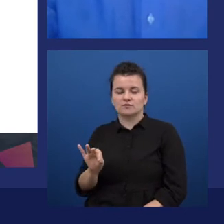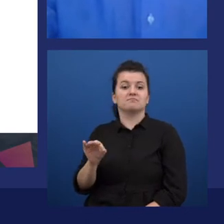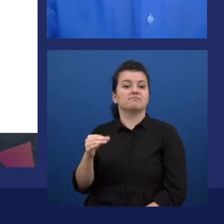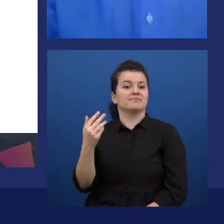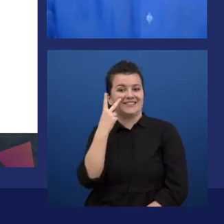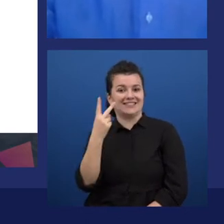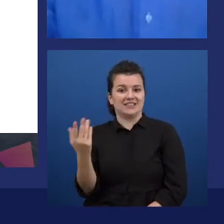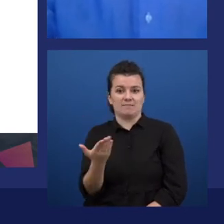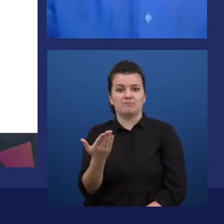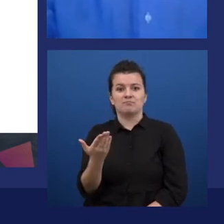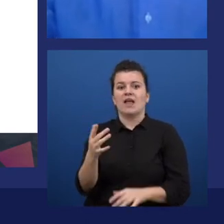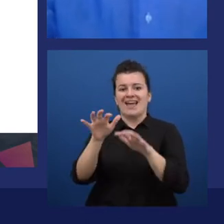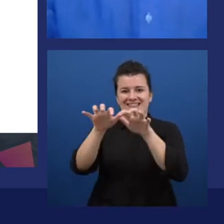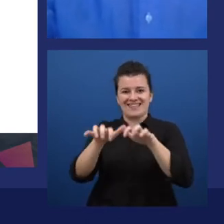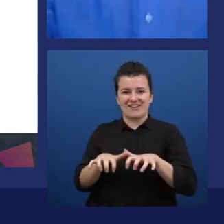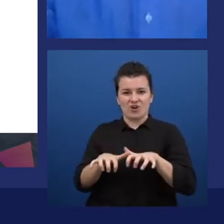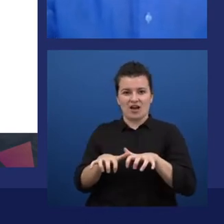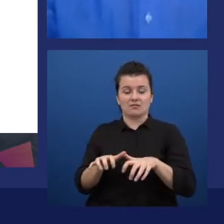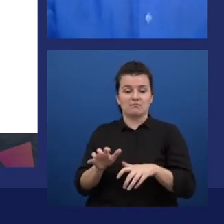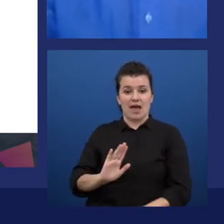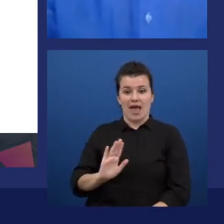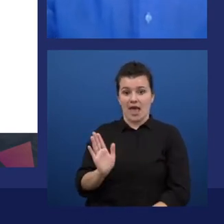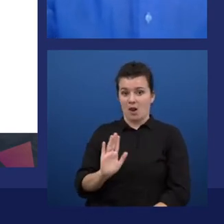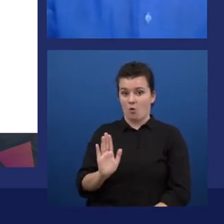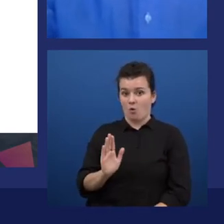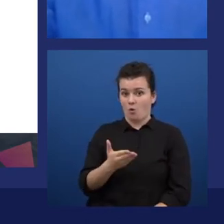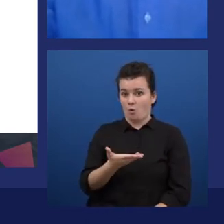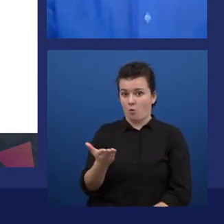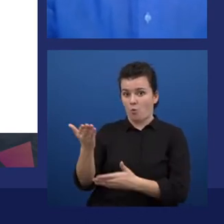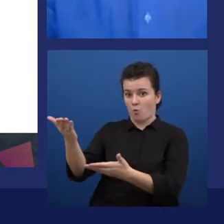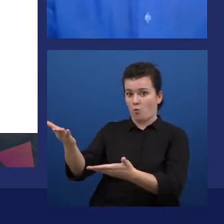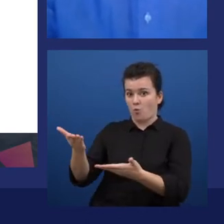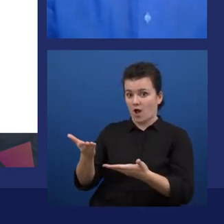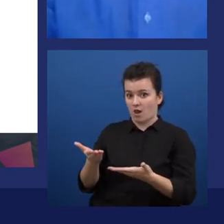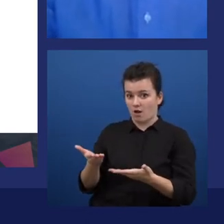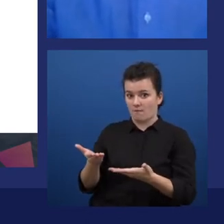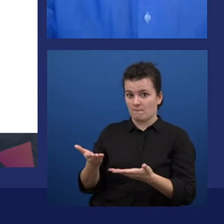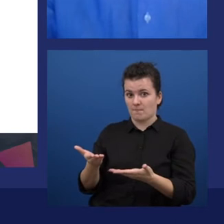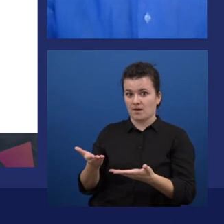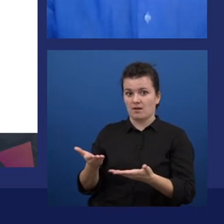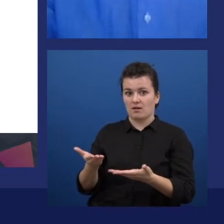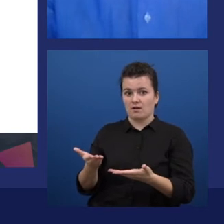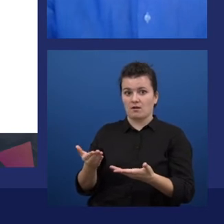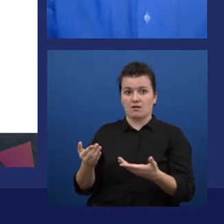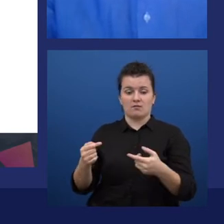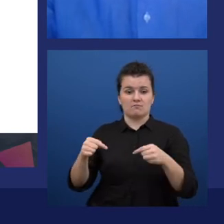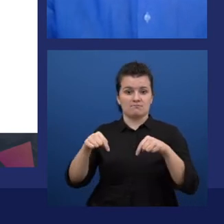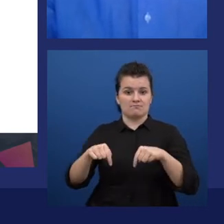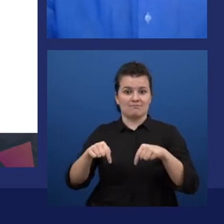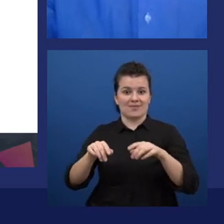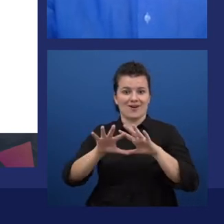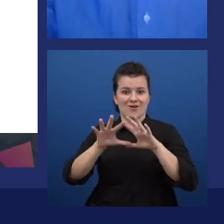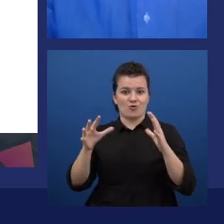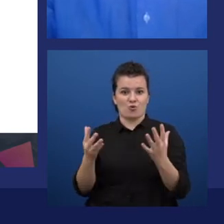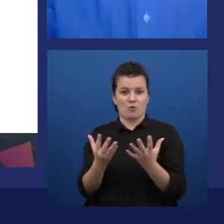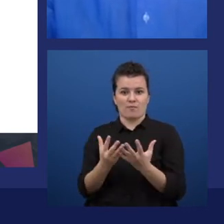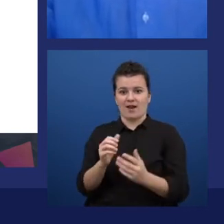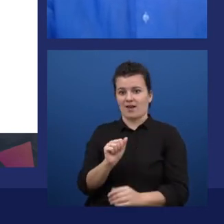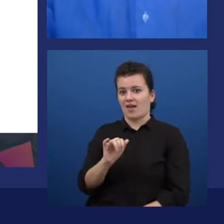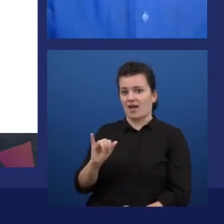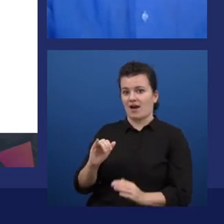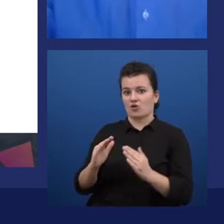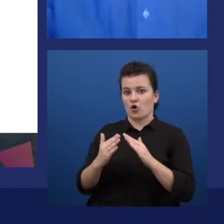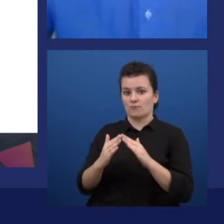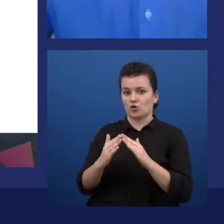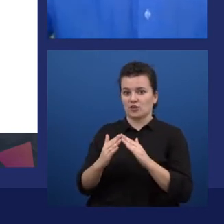everybody, welcome to the global AI community.